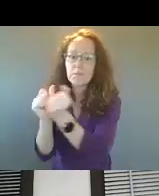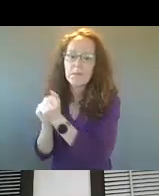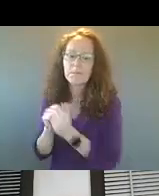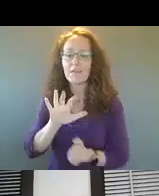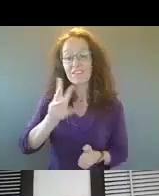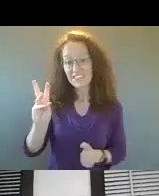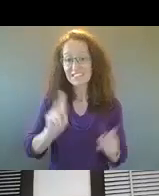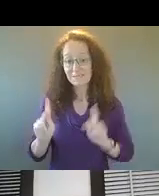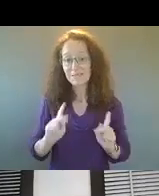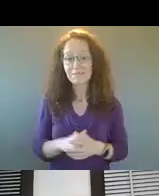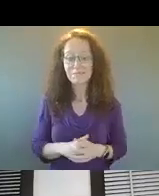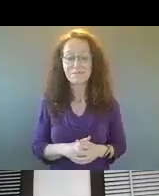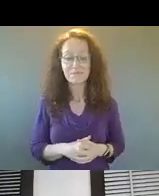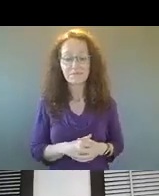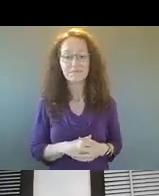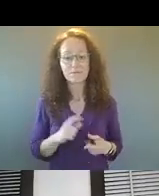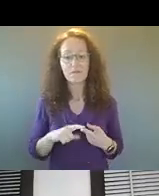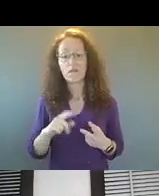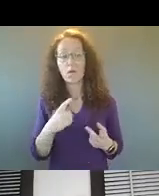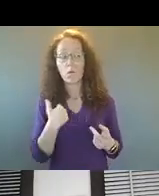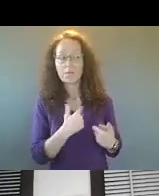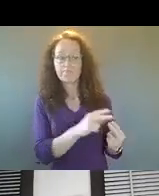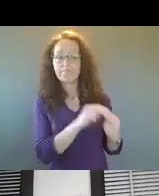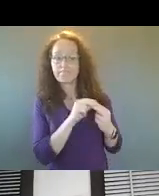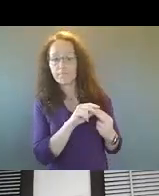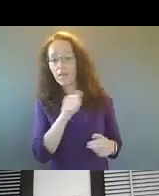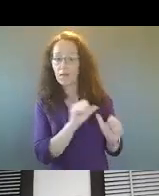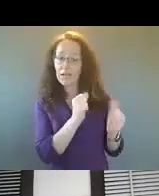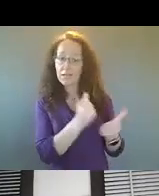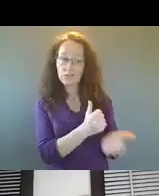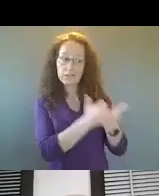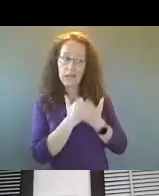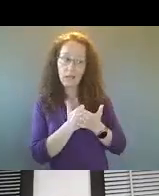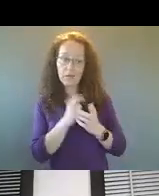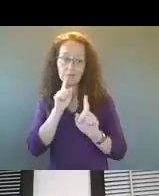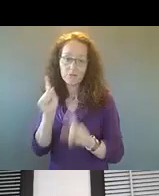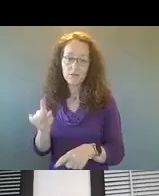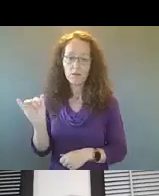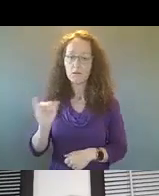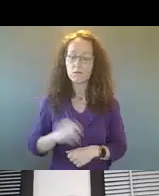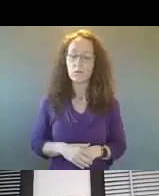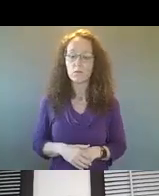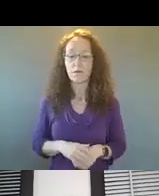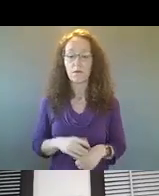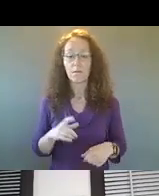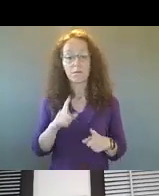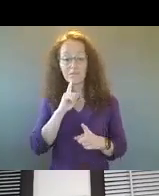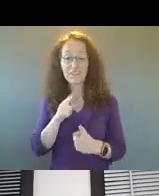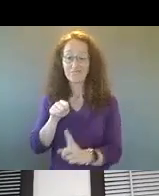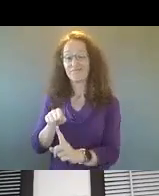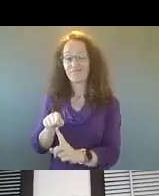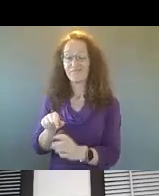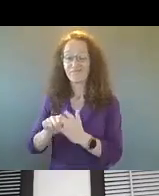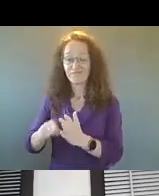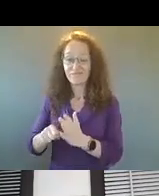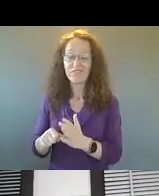assist us in response to some of these crimes, but, uh, again, it's, uh, ensuring that we have the resources, uh, and the